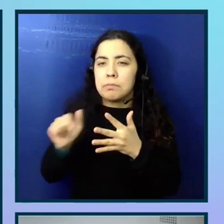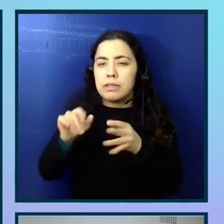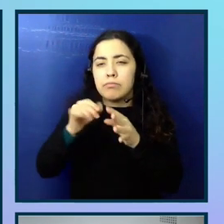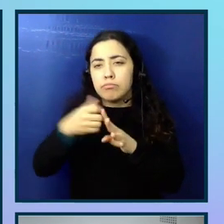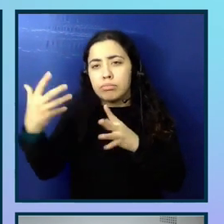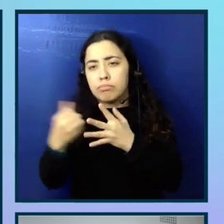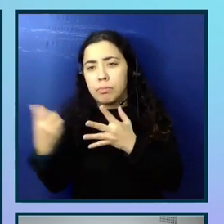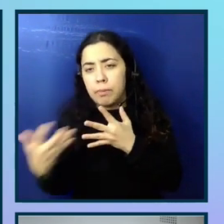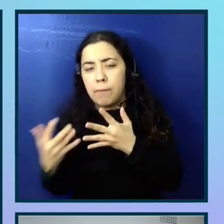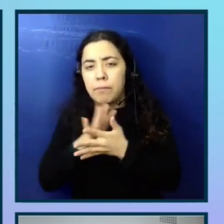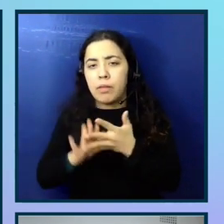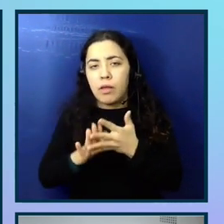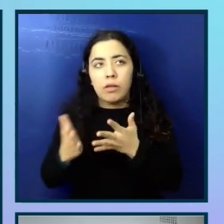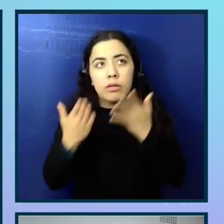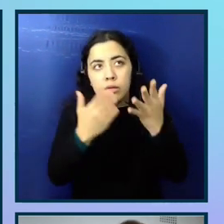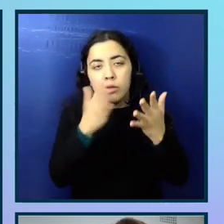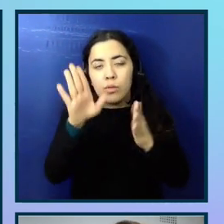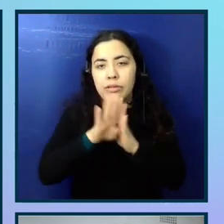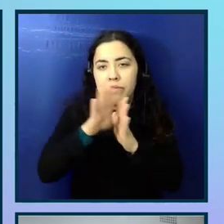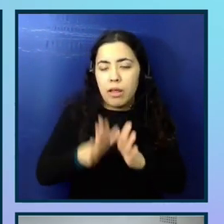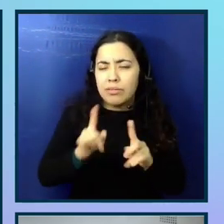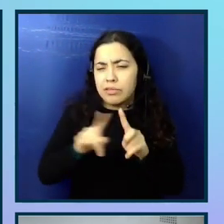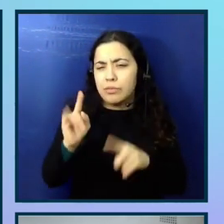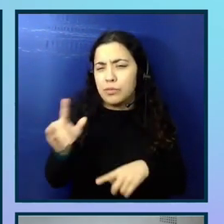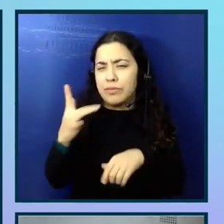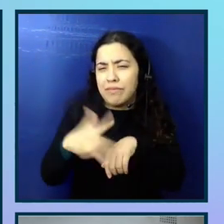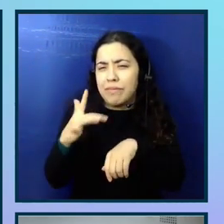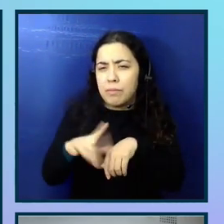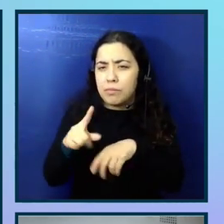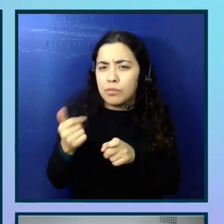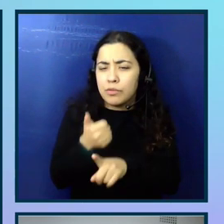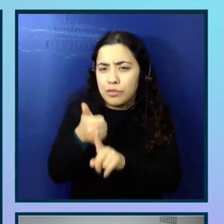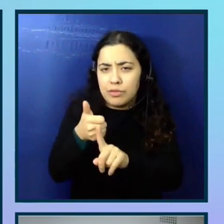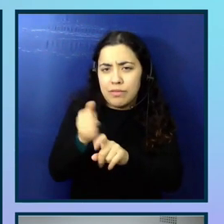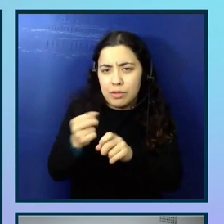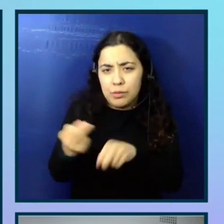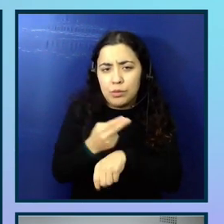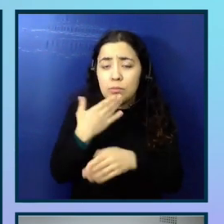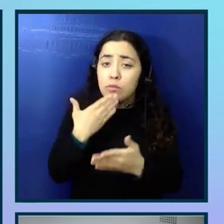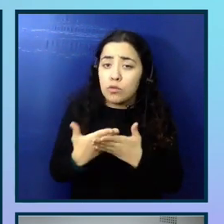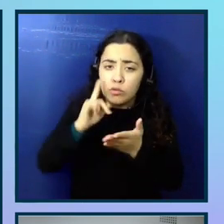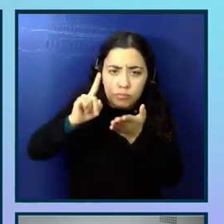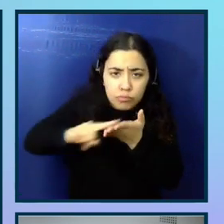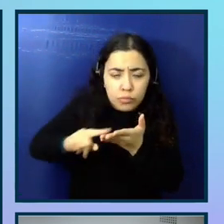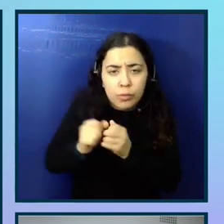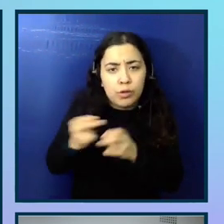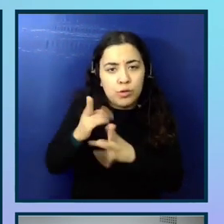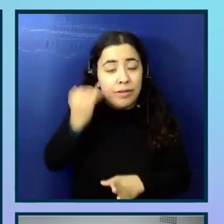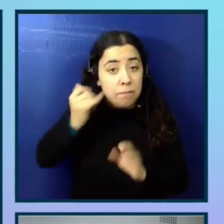developers. So there's a lot of different tools out there that you can also use. But it's good to research with your users if possible,